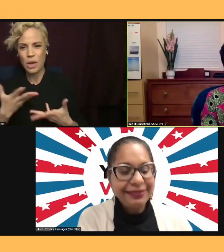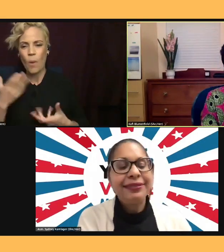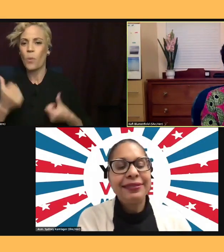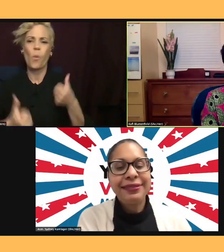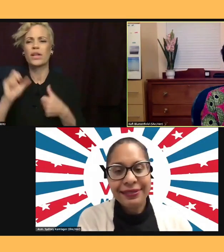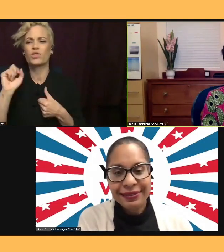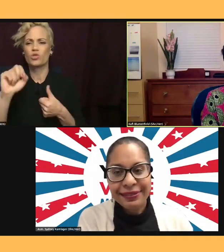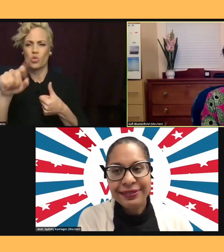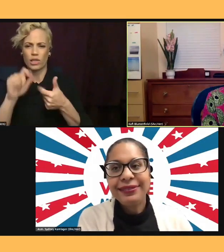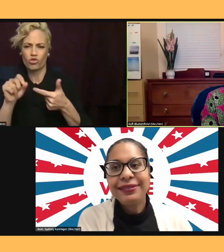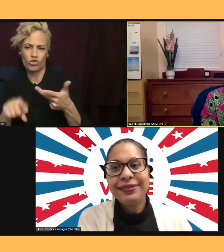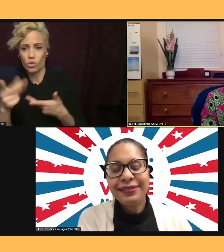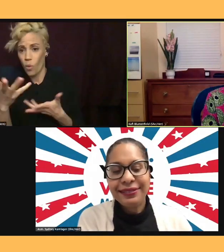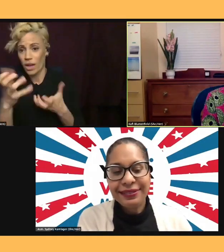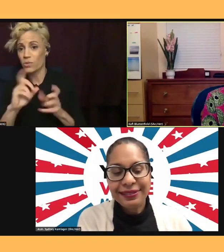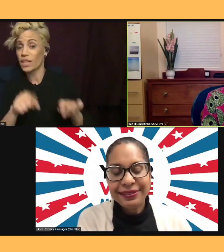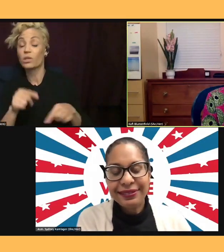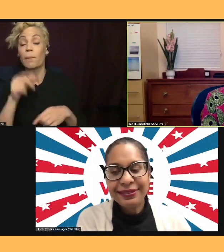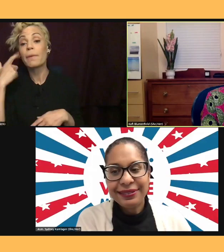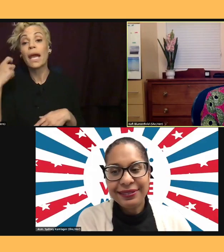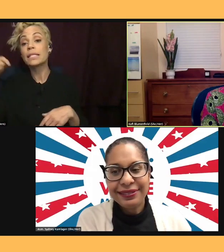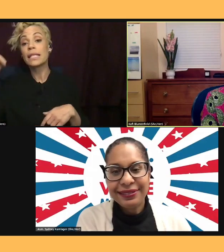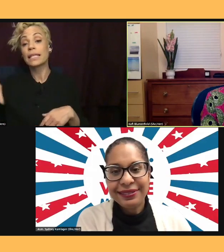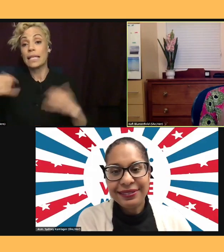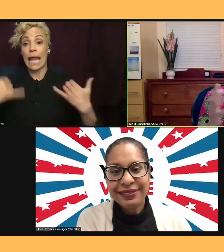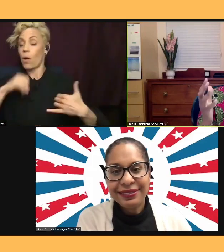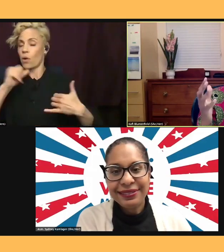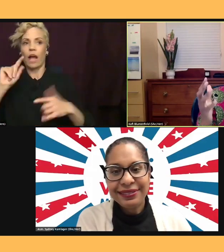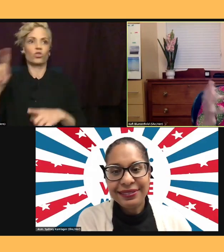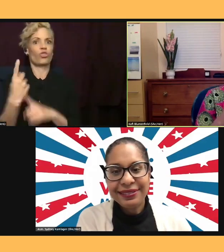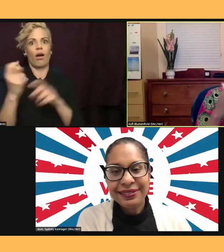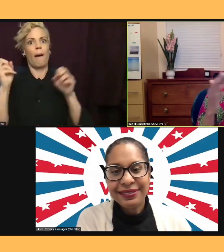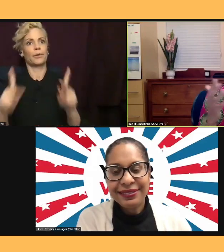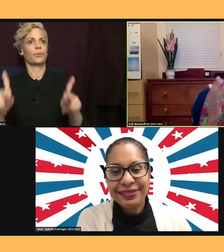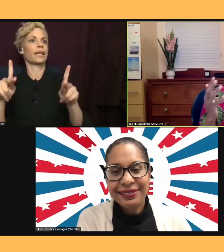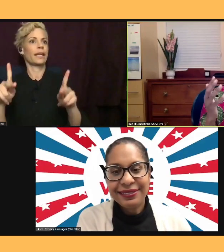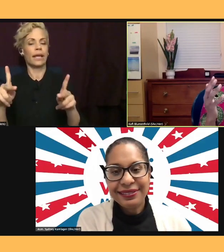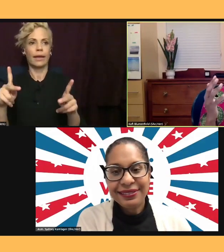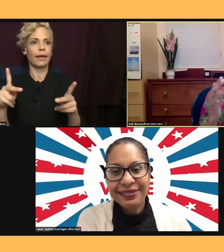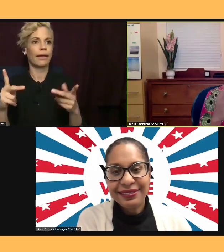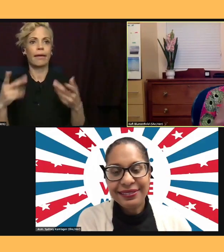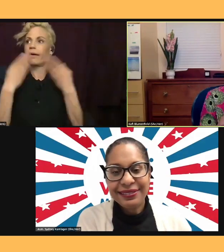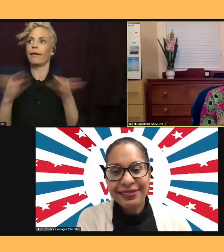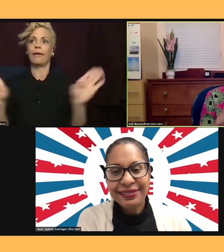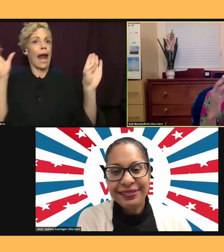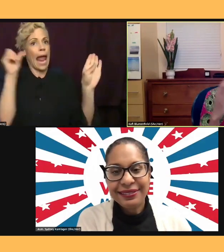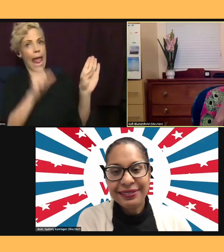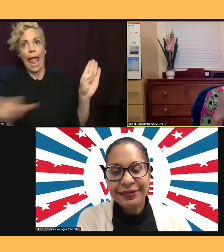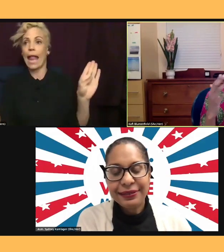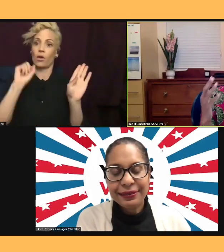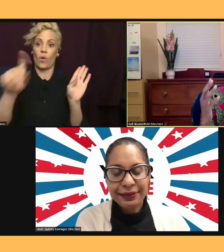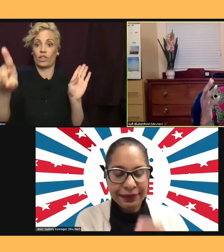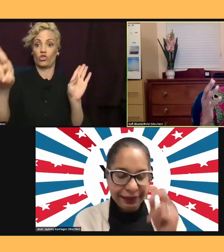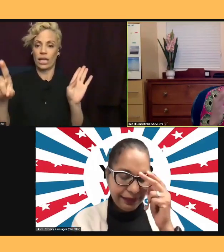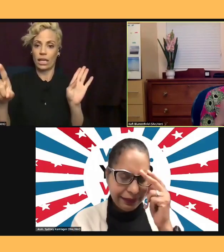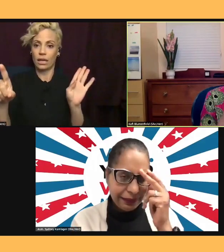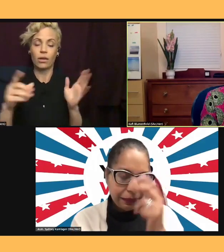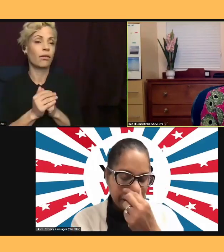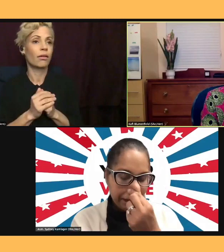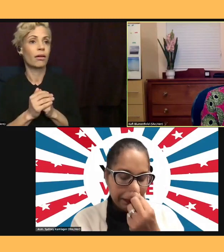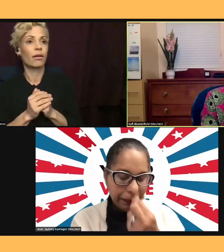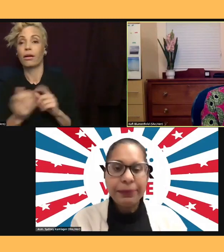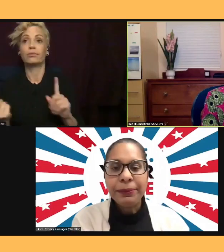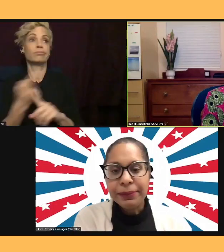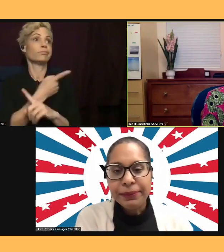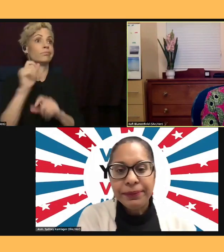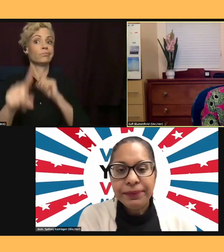an opportunity to, you know, ask you any question, or any questions. This is an opportunity for us